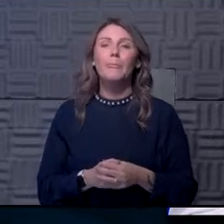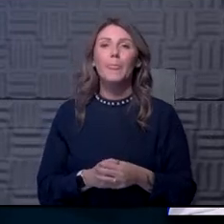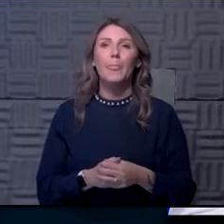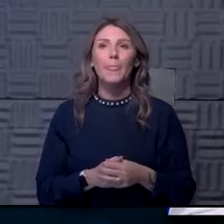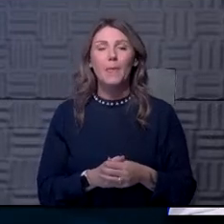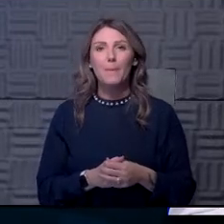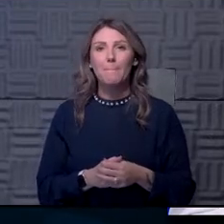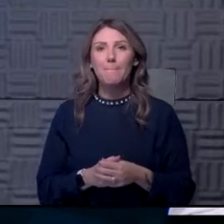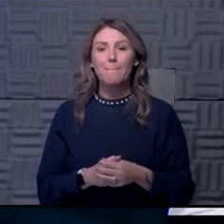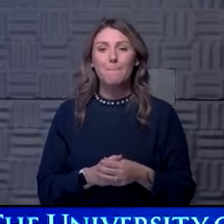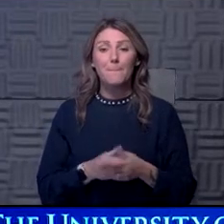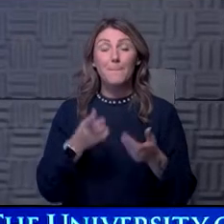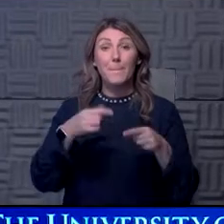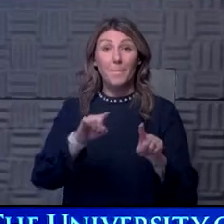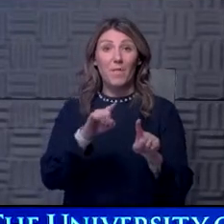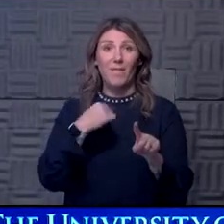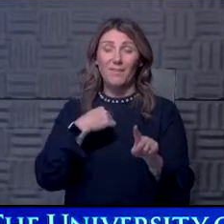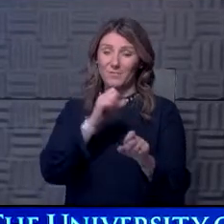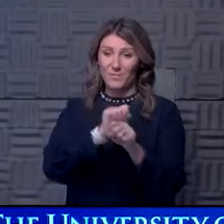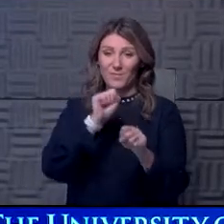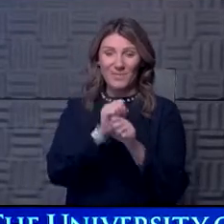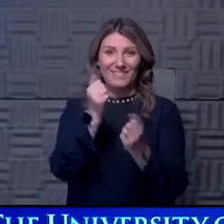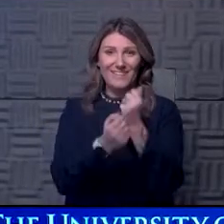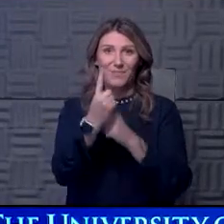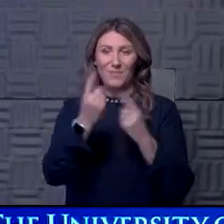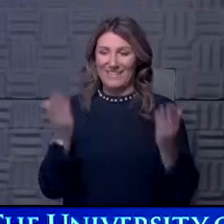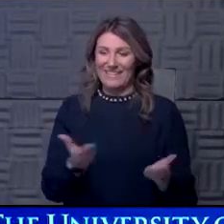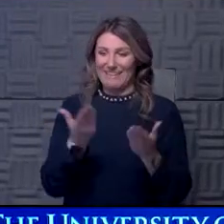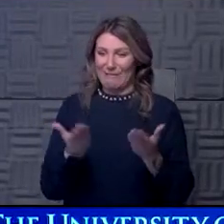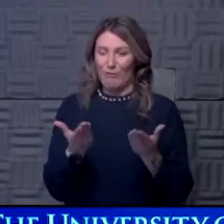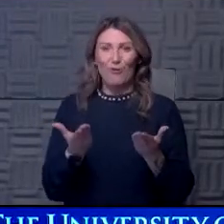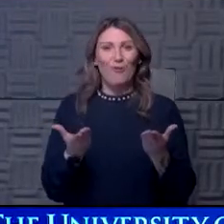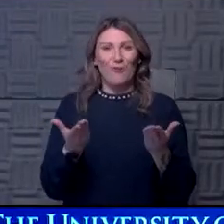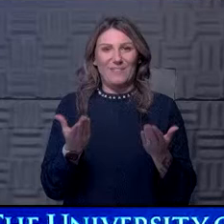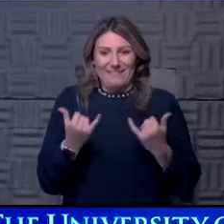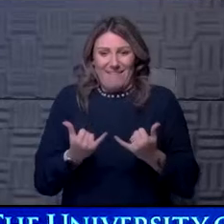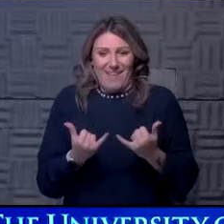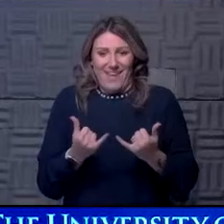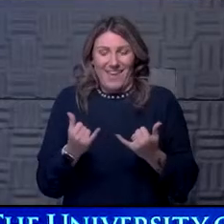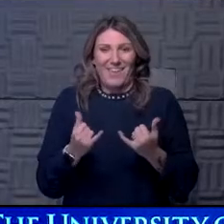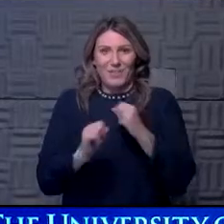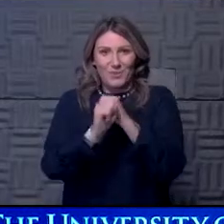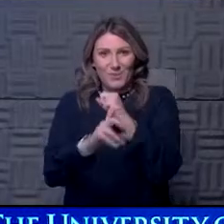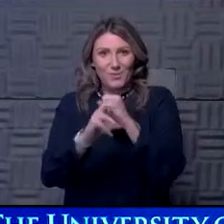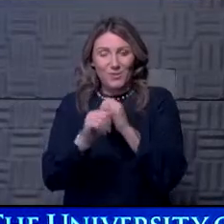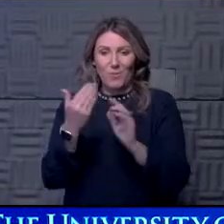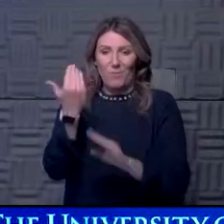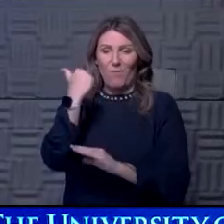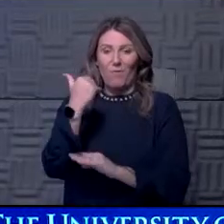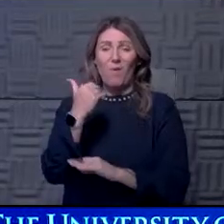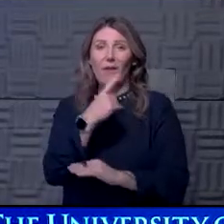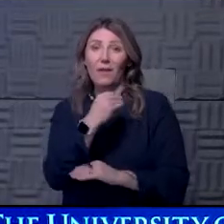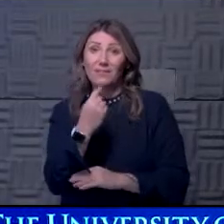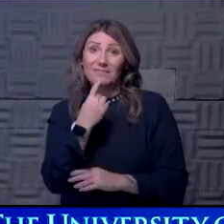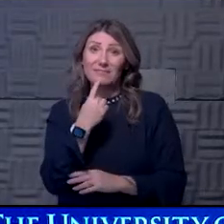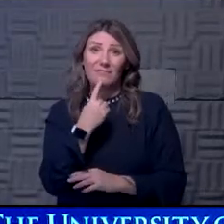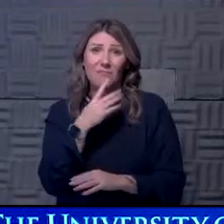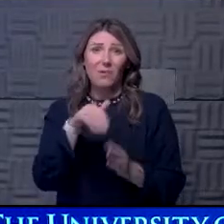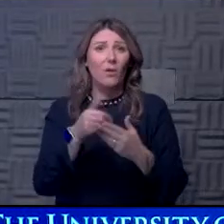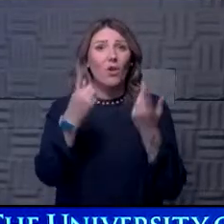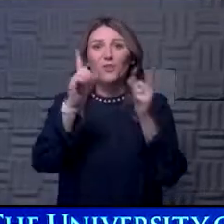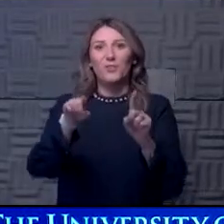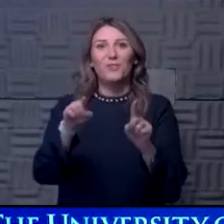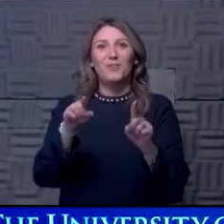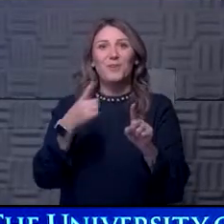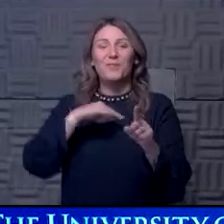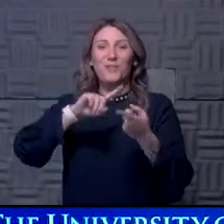And, you know, while I've worked with everyone here in the studio before and would say I think we would all agree we're